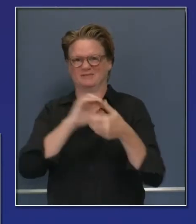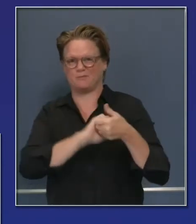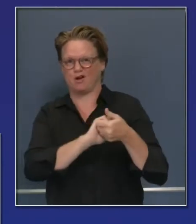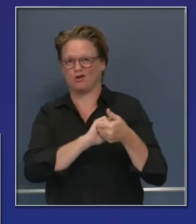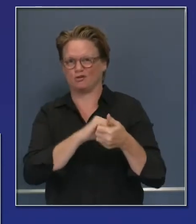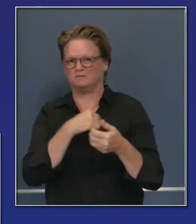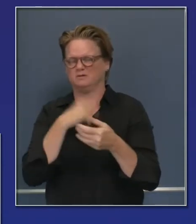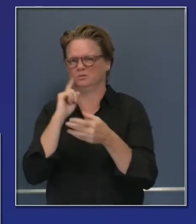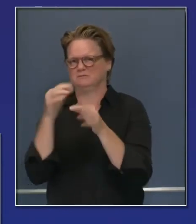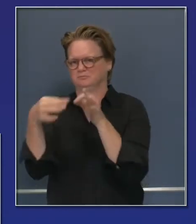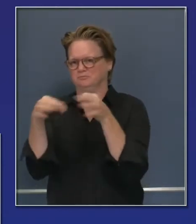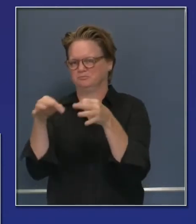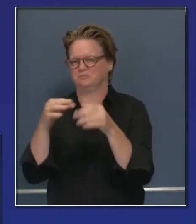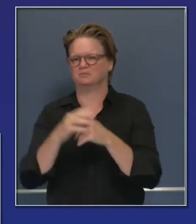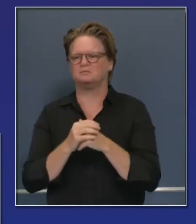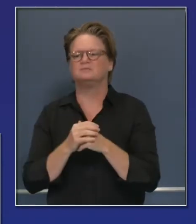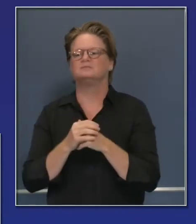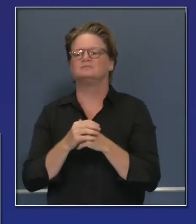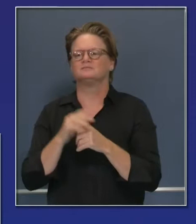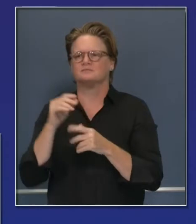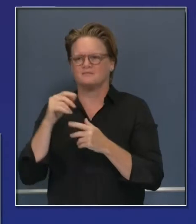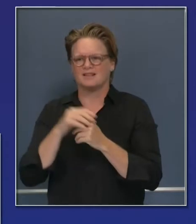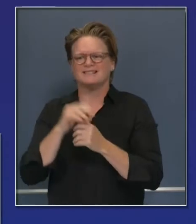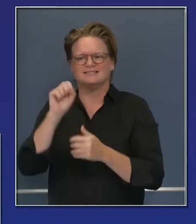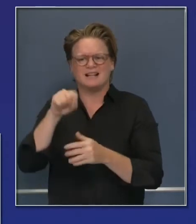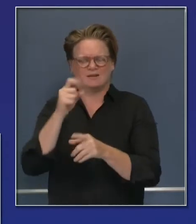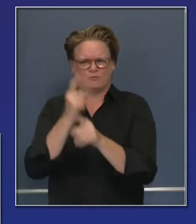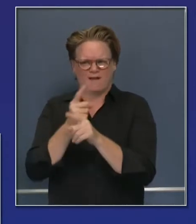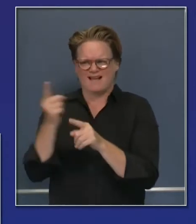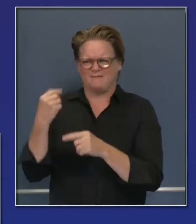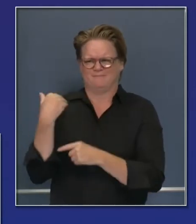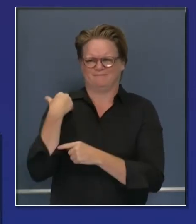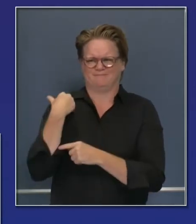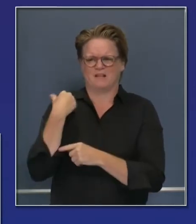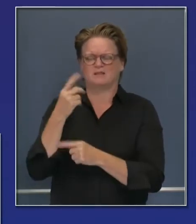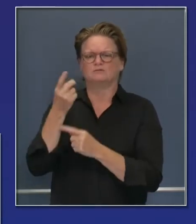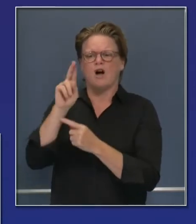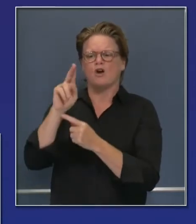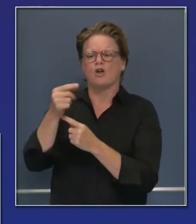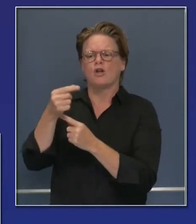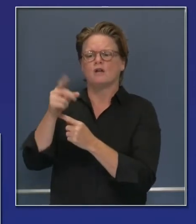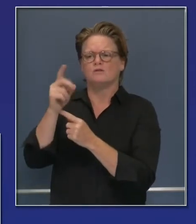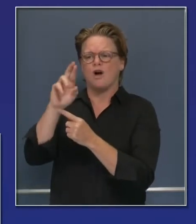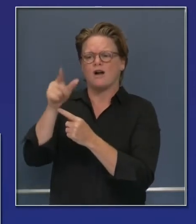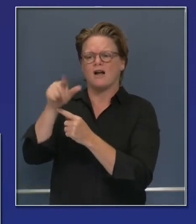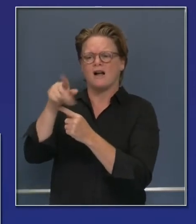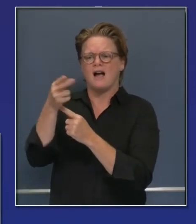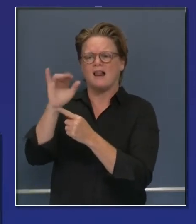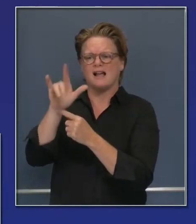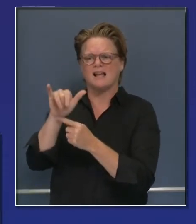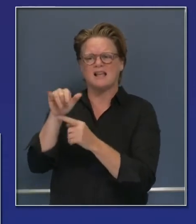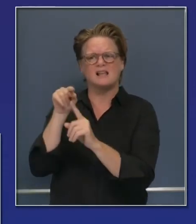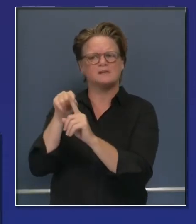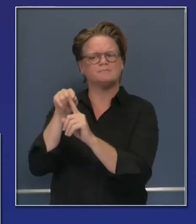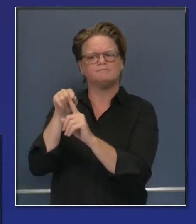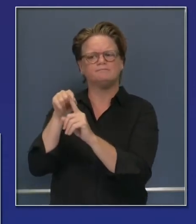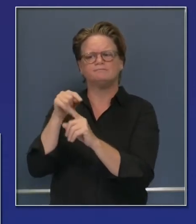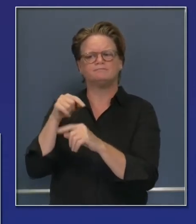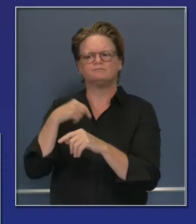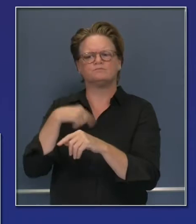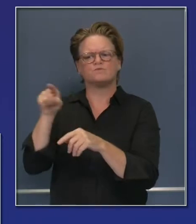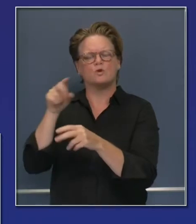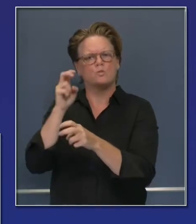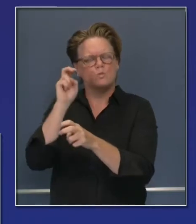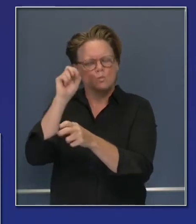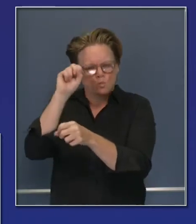Dr. Galley's efforts in this space, working with the newly constituted testing task force to push the envelope here, demand more,